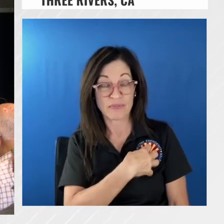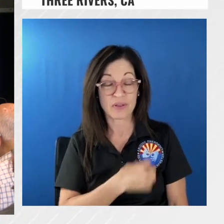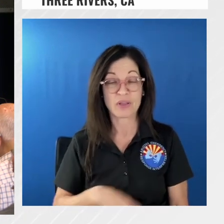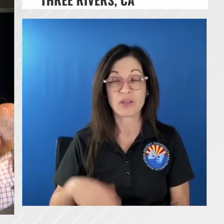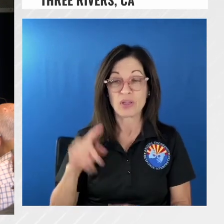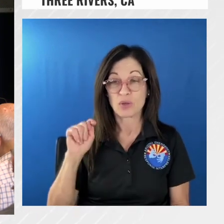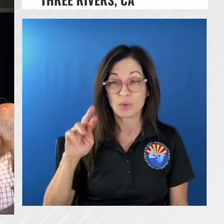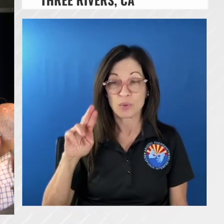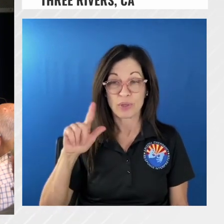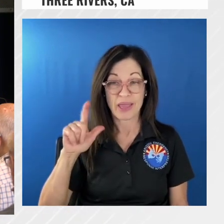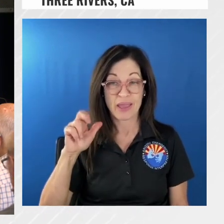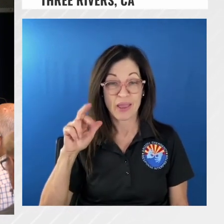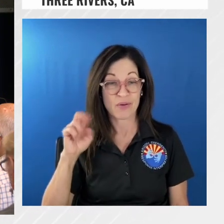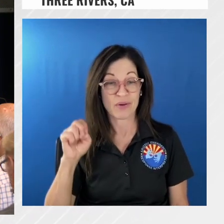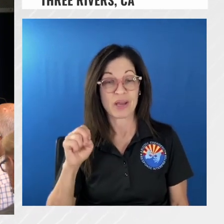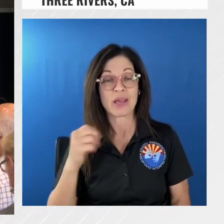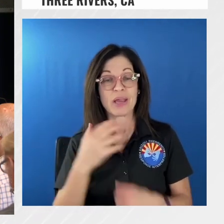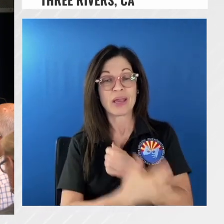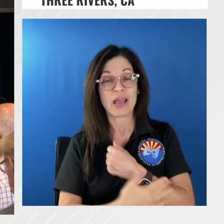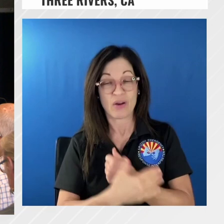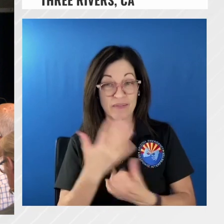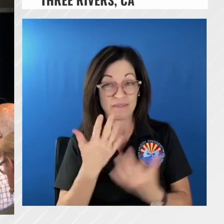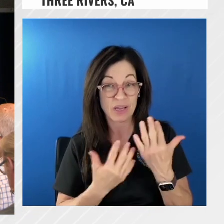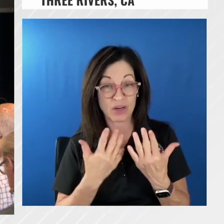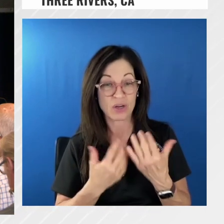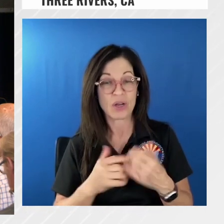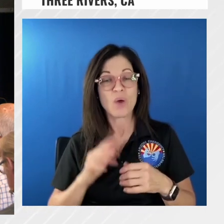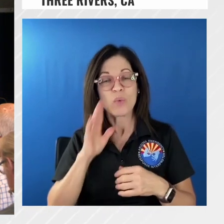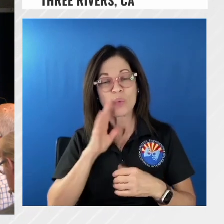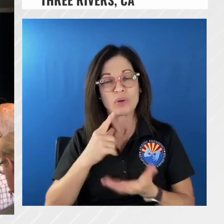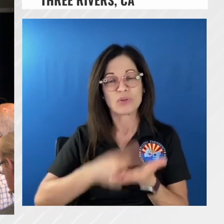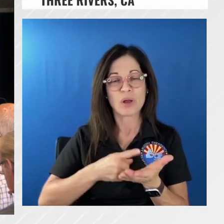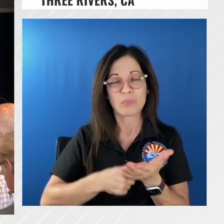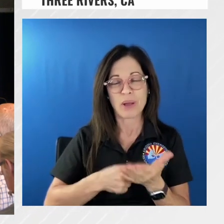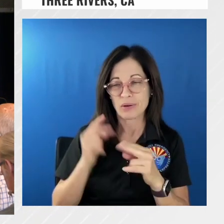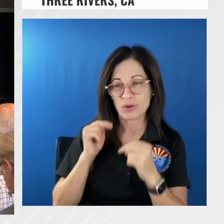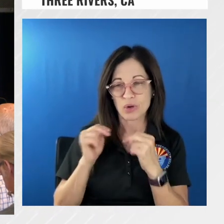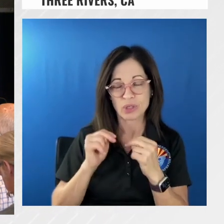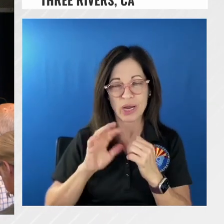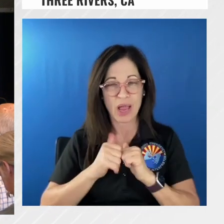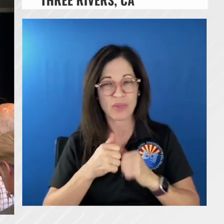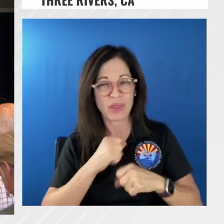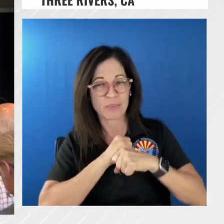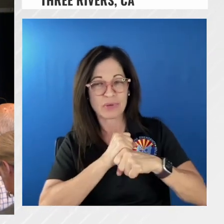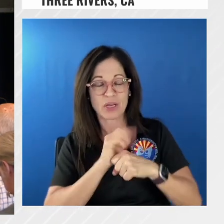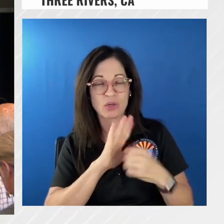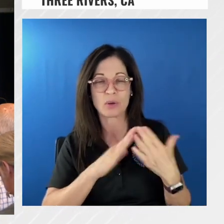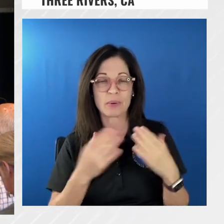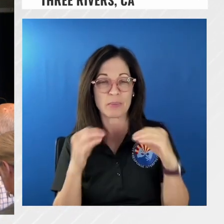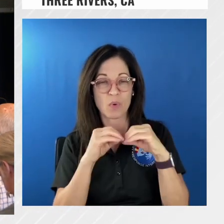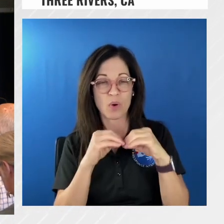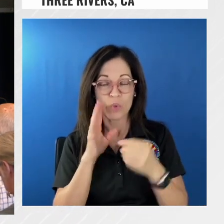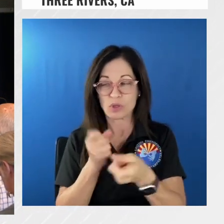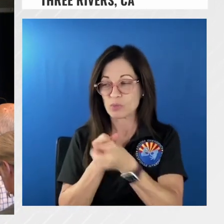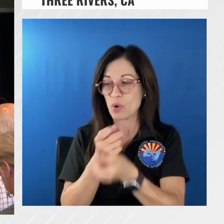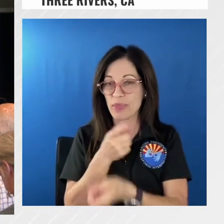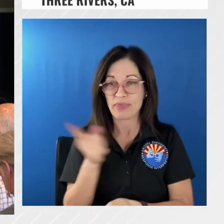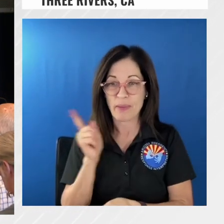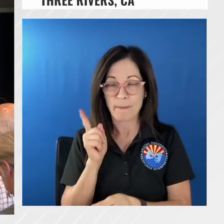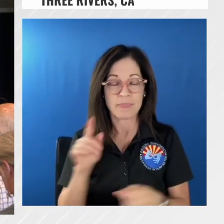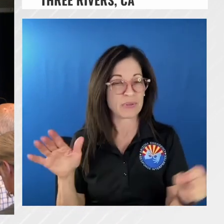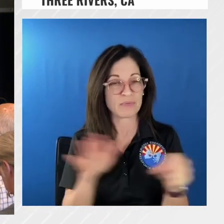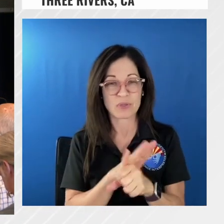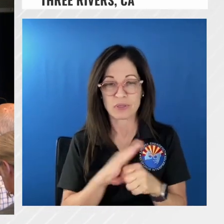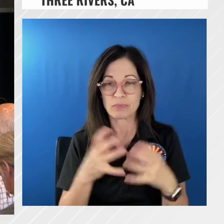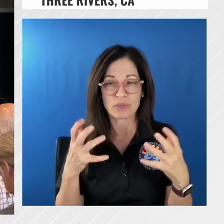with them and how they impact and how they could help us protect your guys's community more and we're going to support them to full extent possible